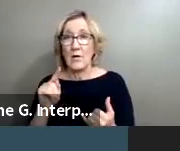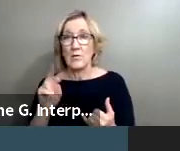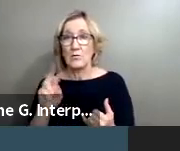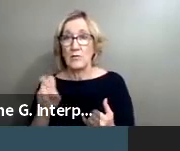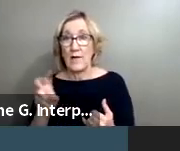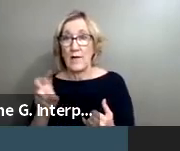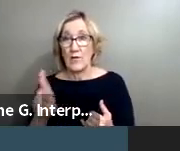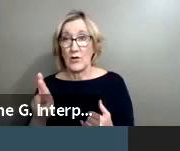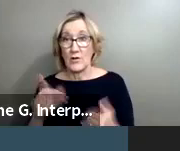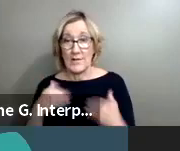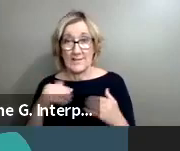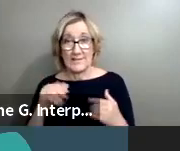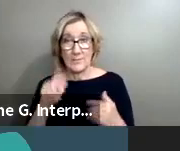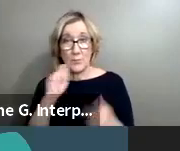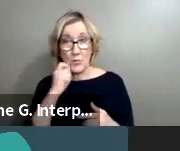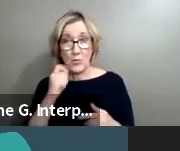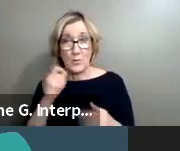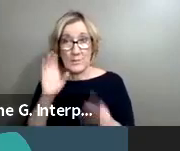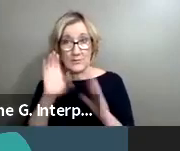that he would like to talk about.